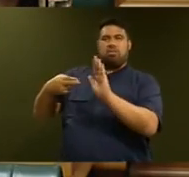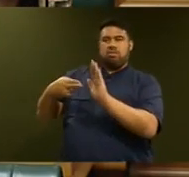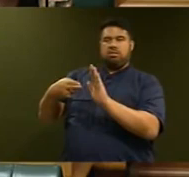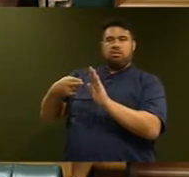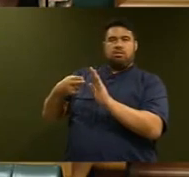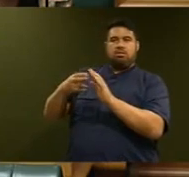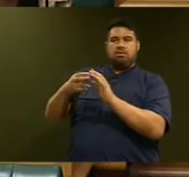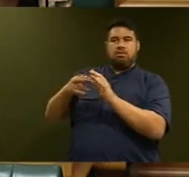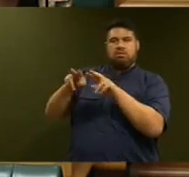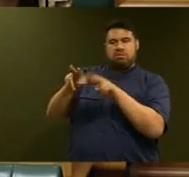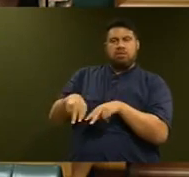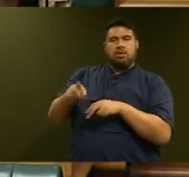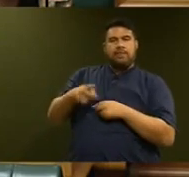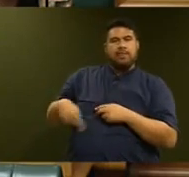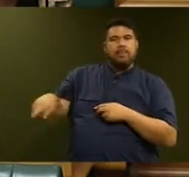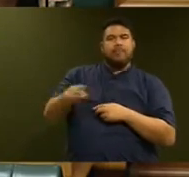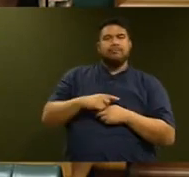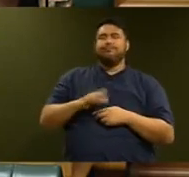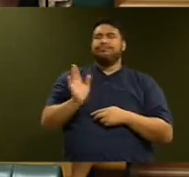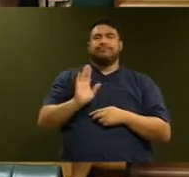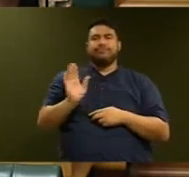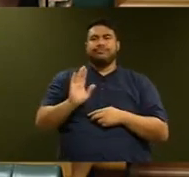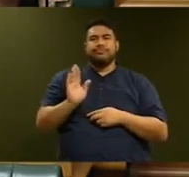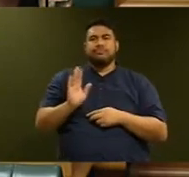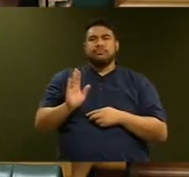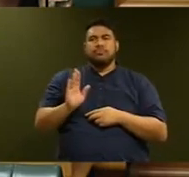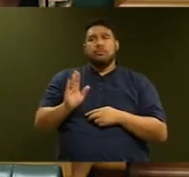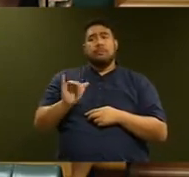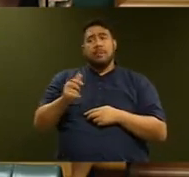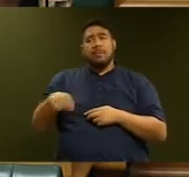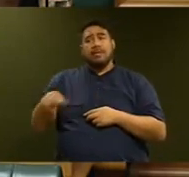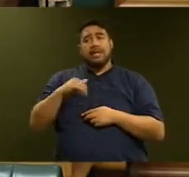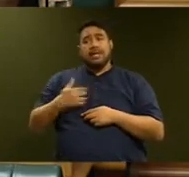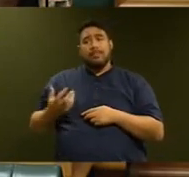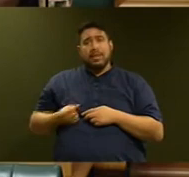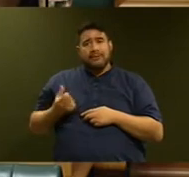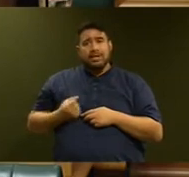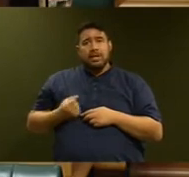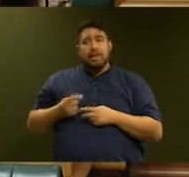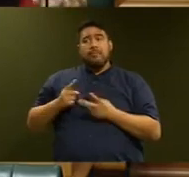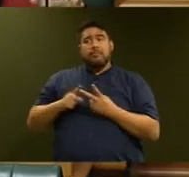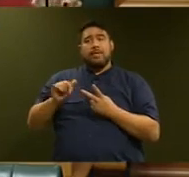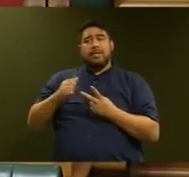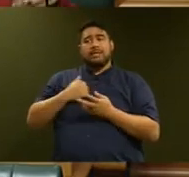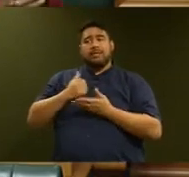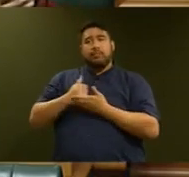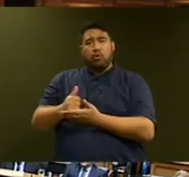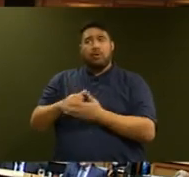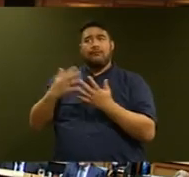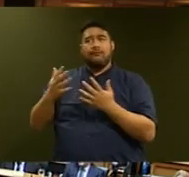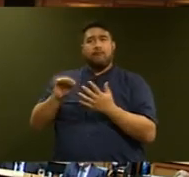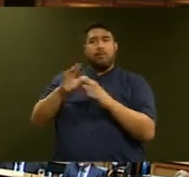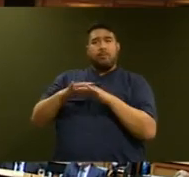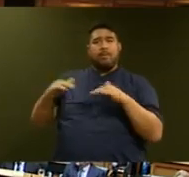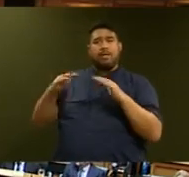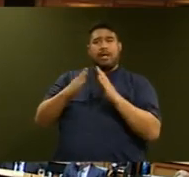stigmatise people who need the benefit and the security of tenure that only public housing provides. Point of